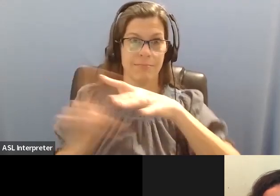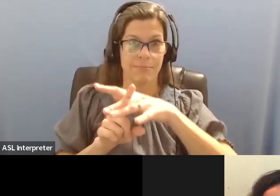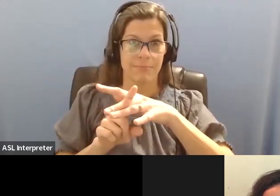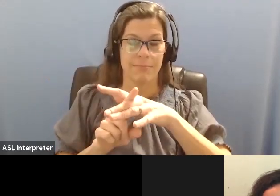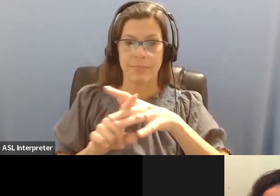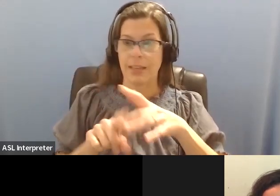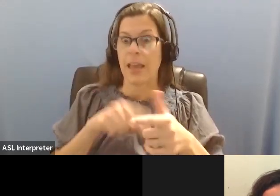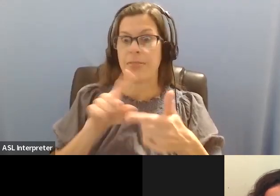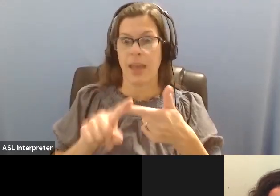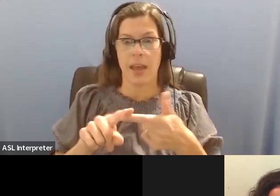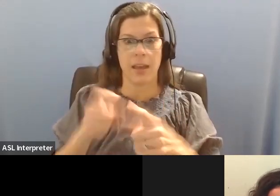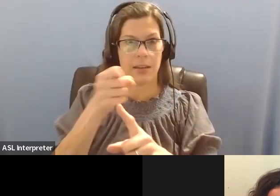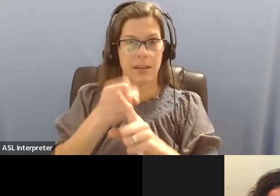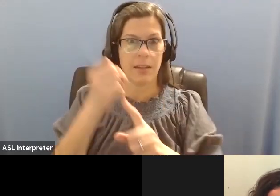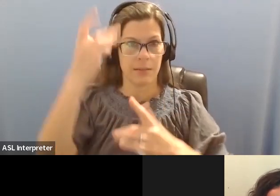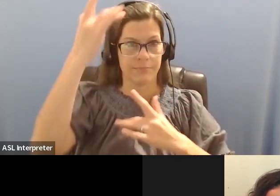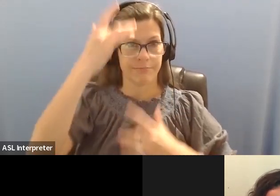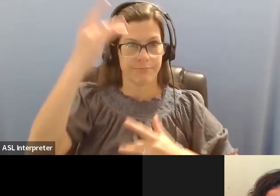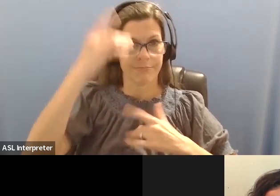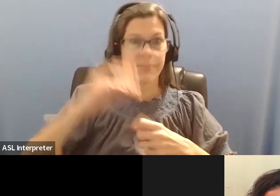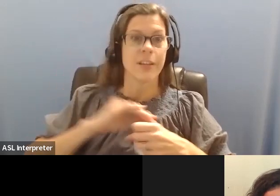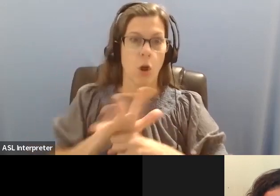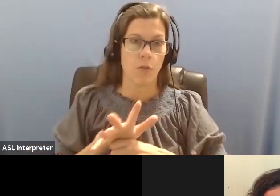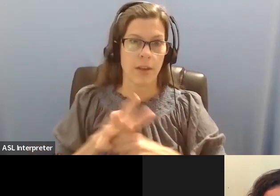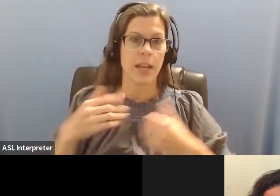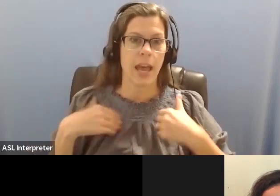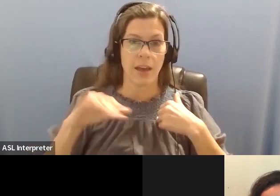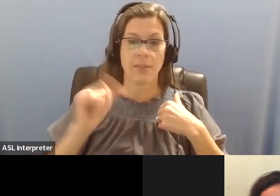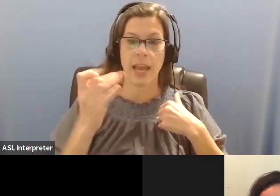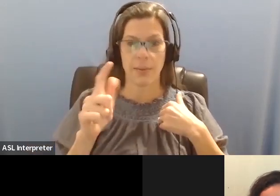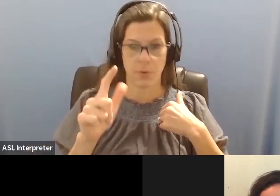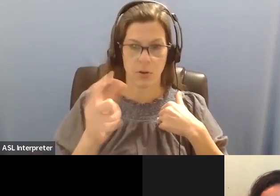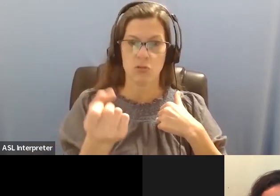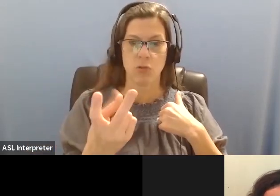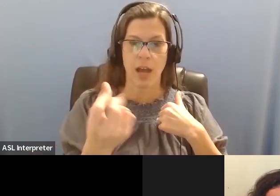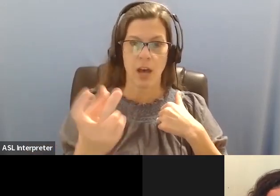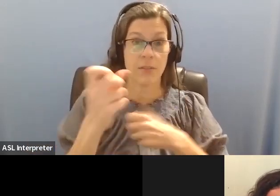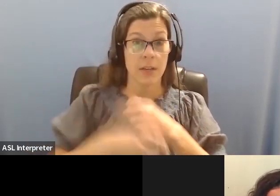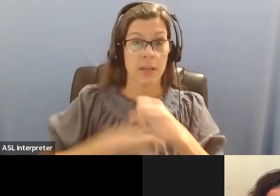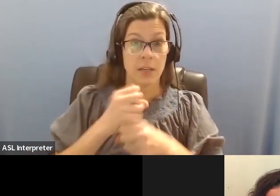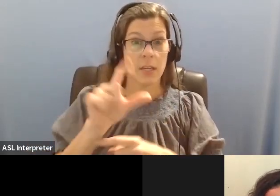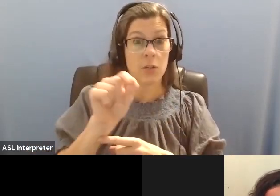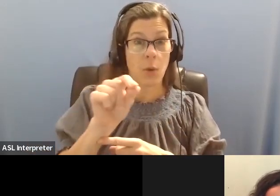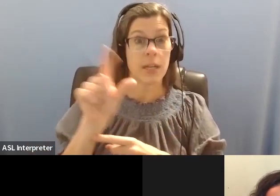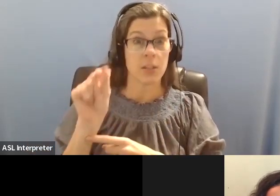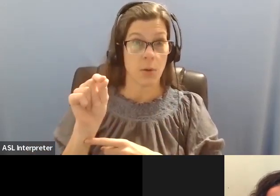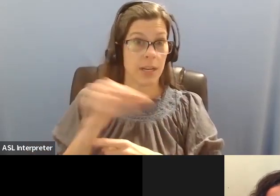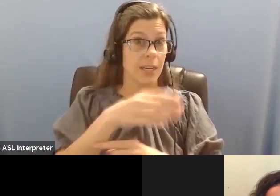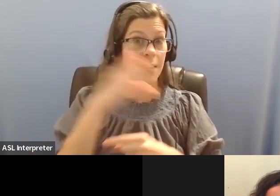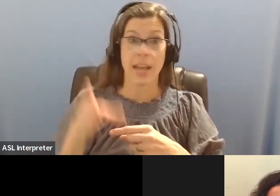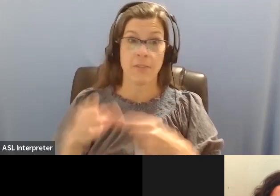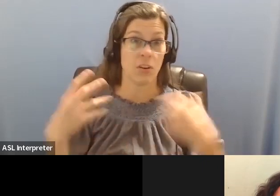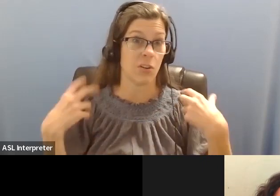got sick on April 12, 2020, and I never recovered. And